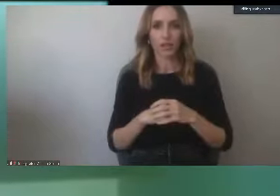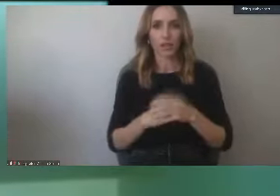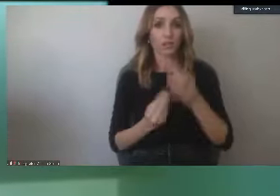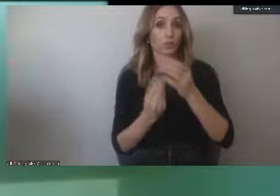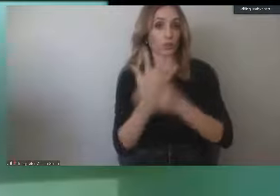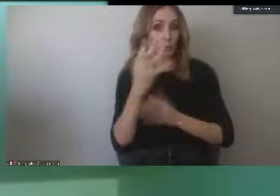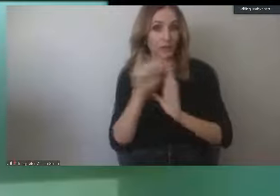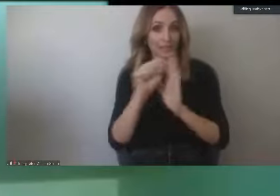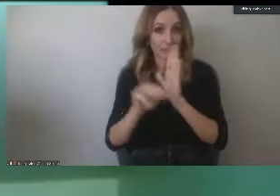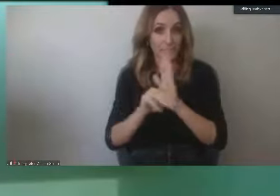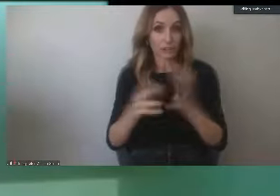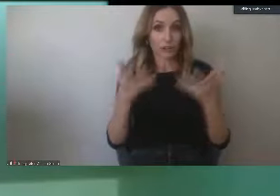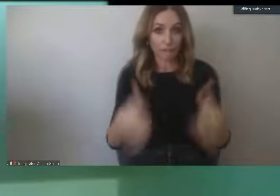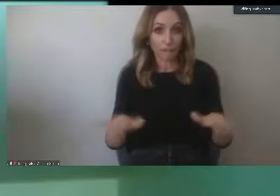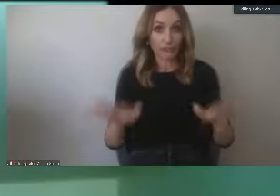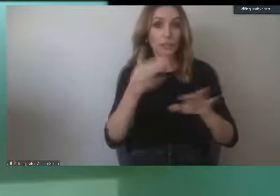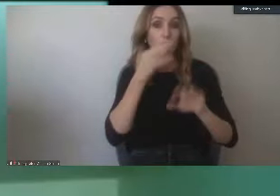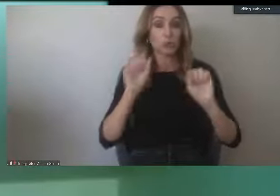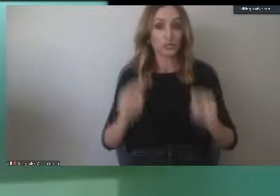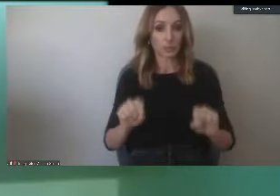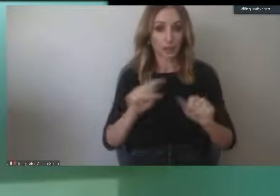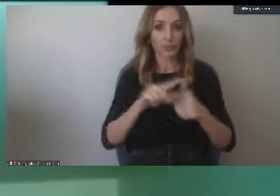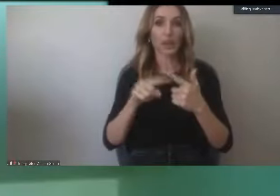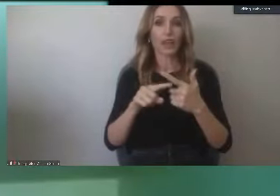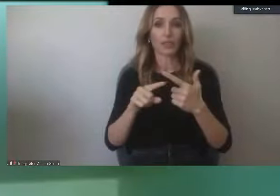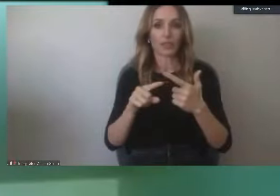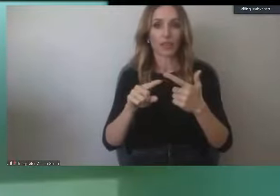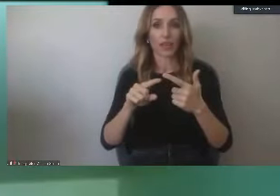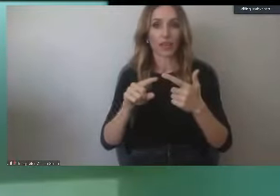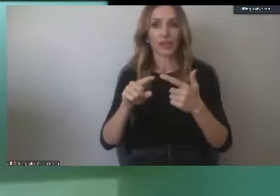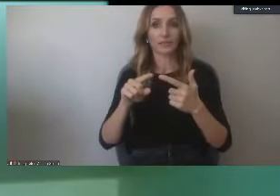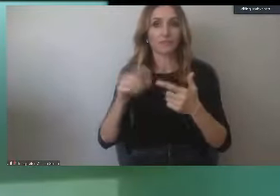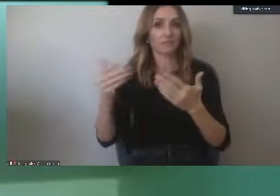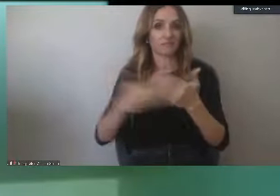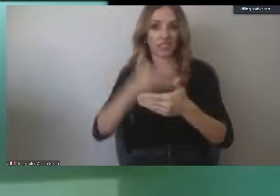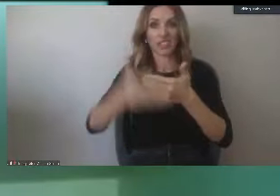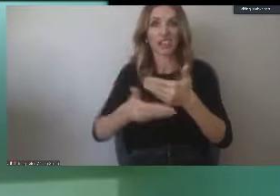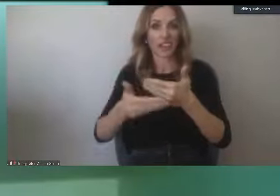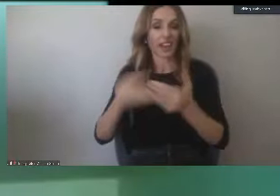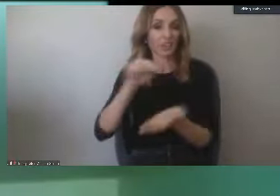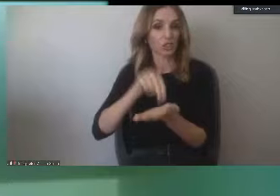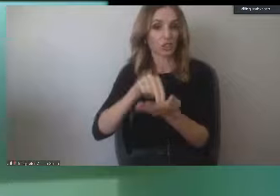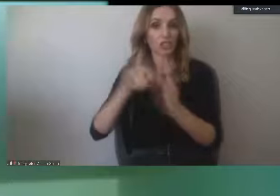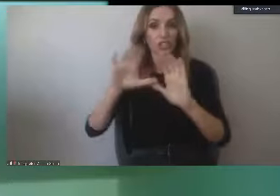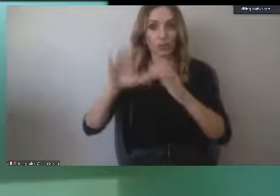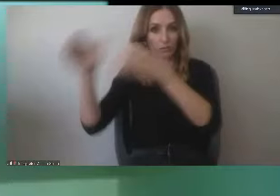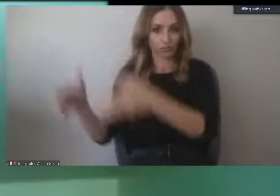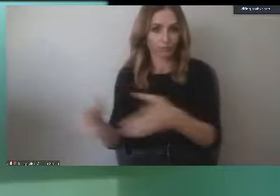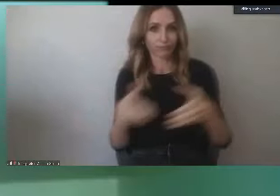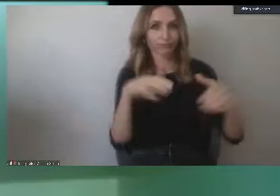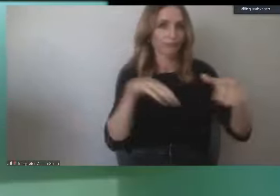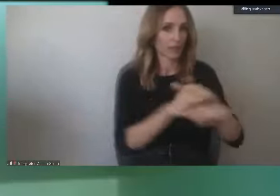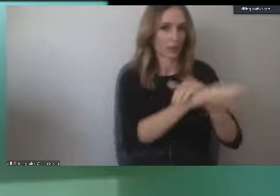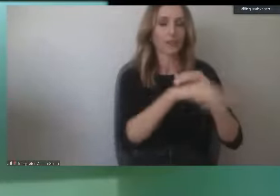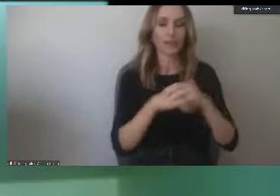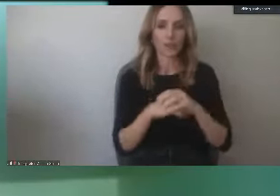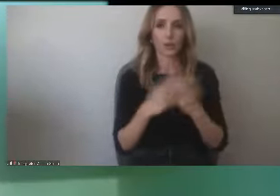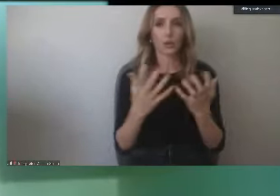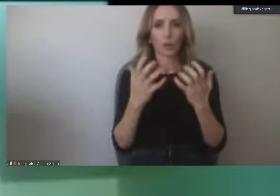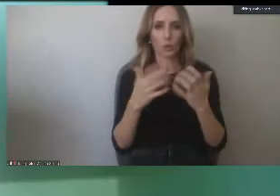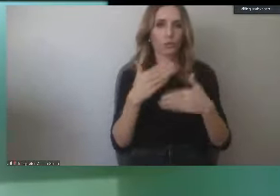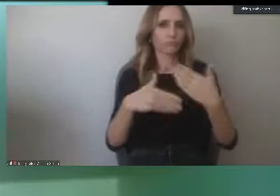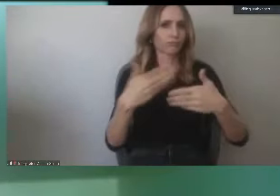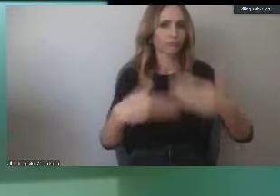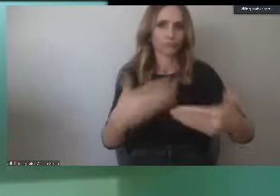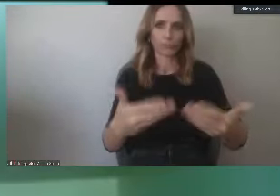semester, we will do so. And then getting the next group in, we'll certainly do that as quickly as we can as well. So we want our